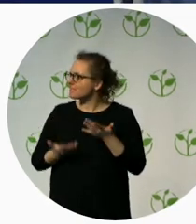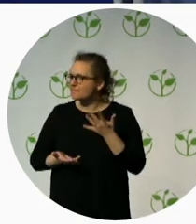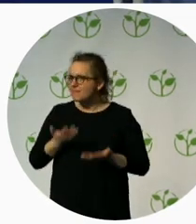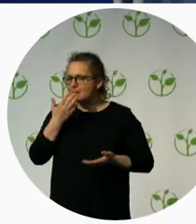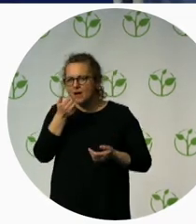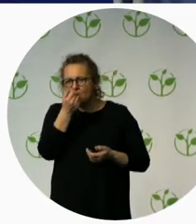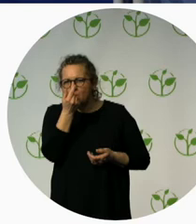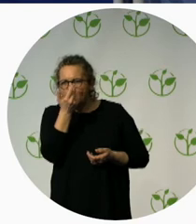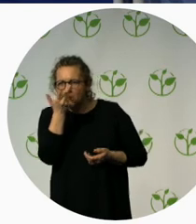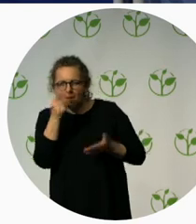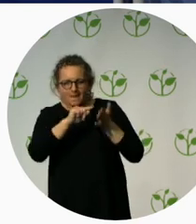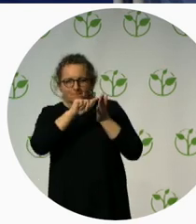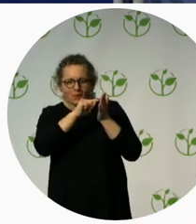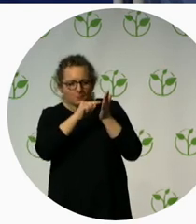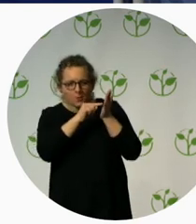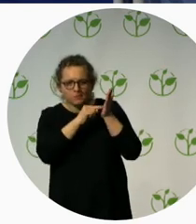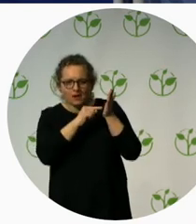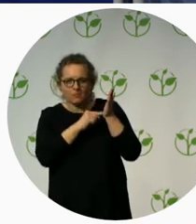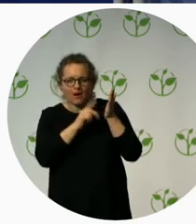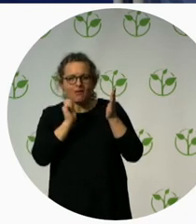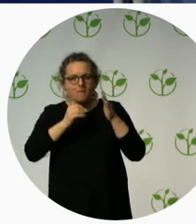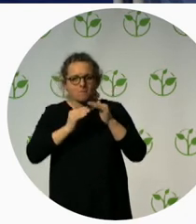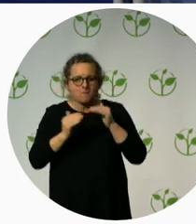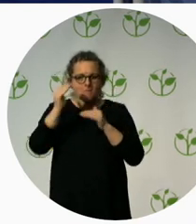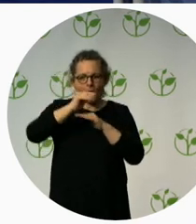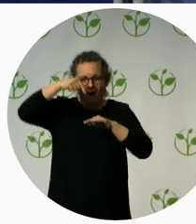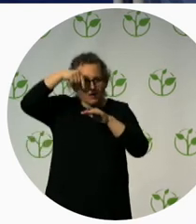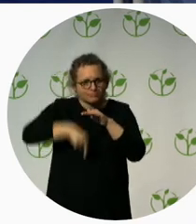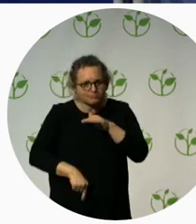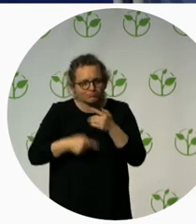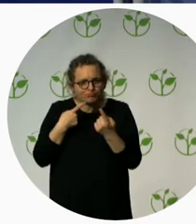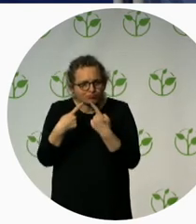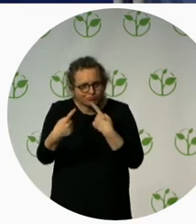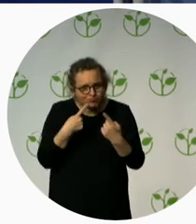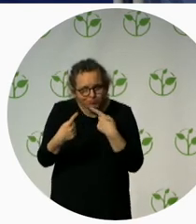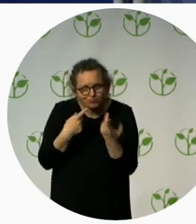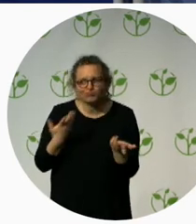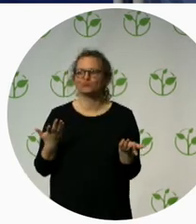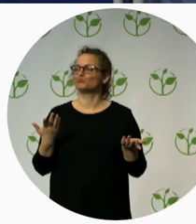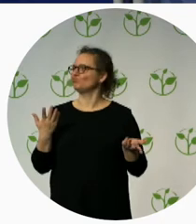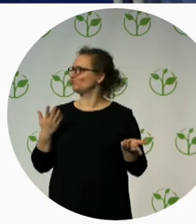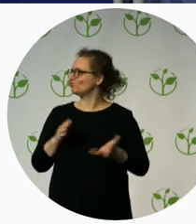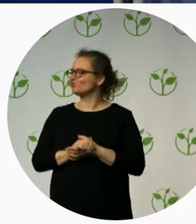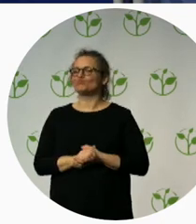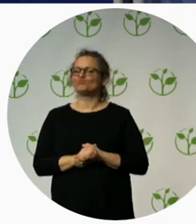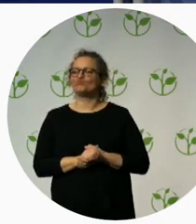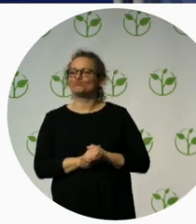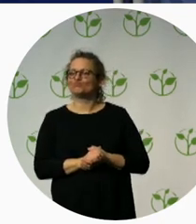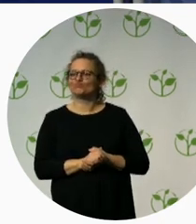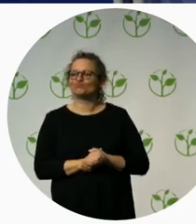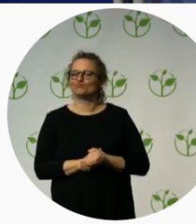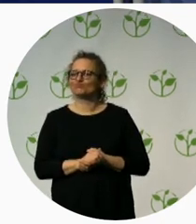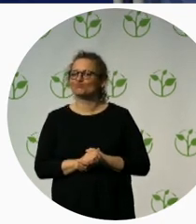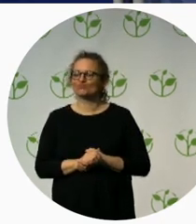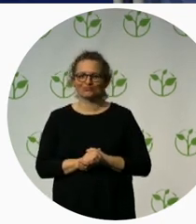As I said before, as many speakers have repeated this, it's about